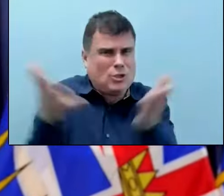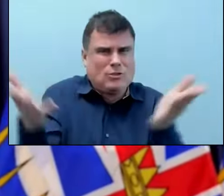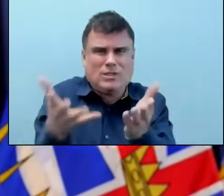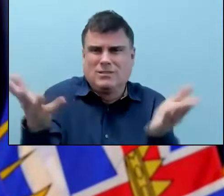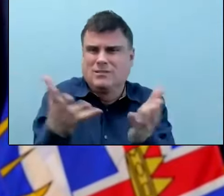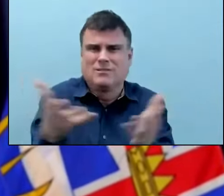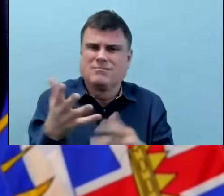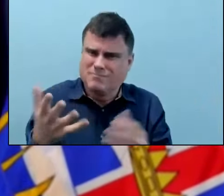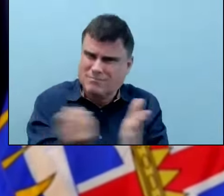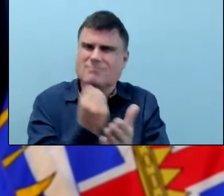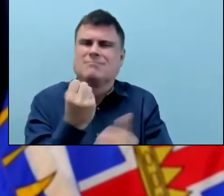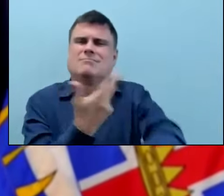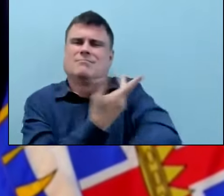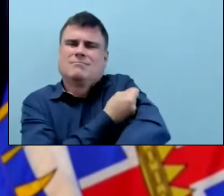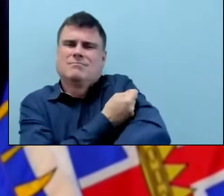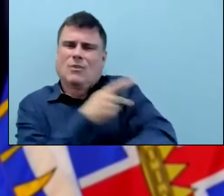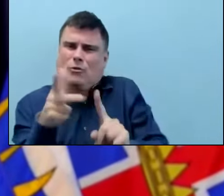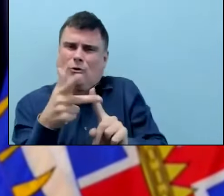question comes from CTV.